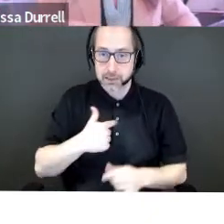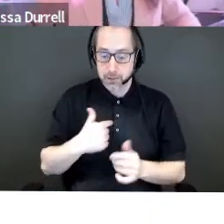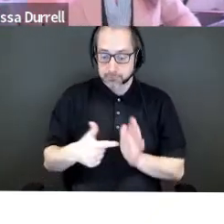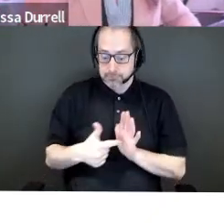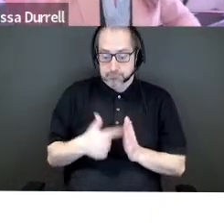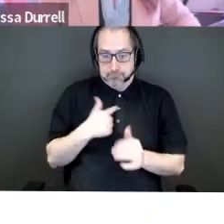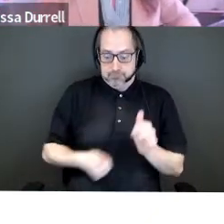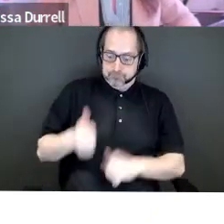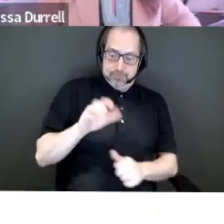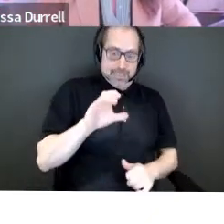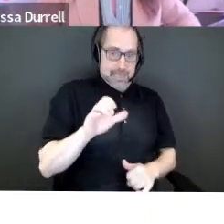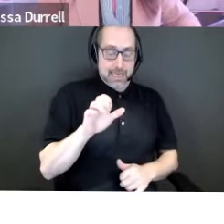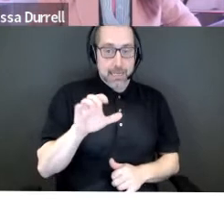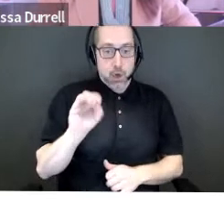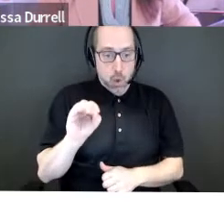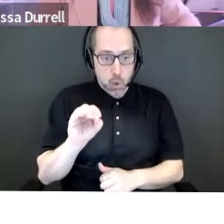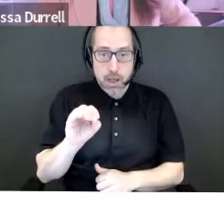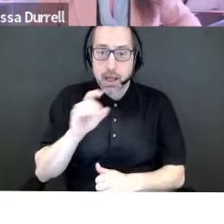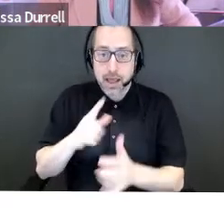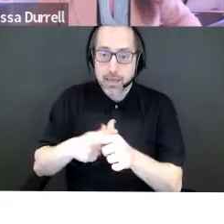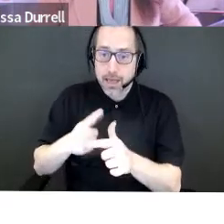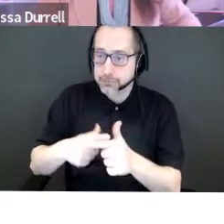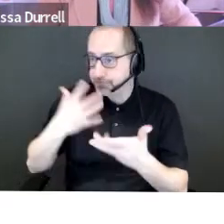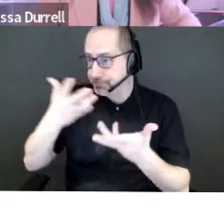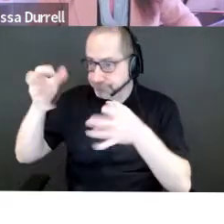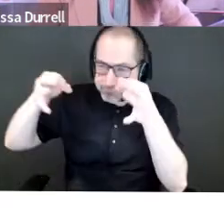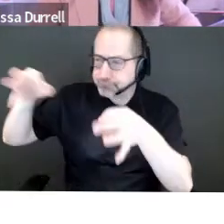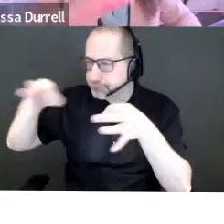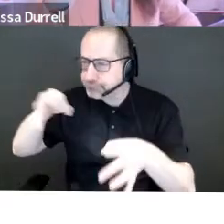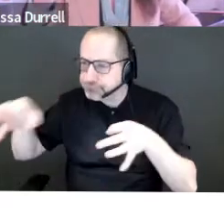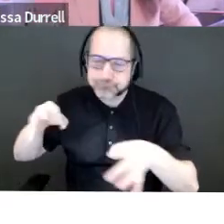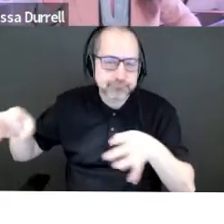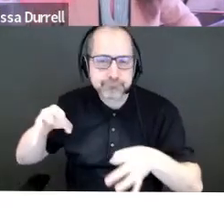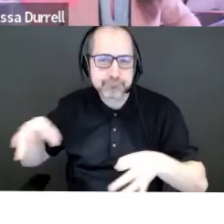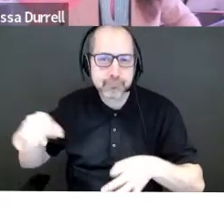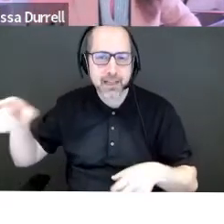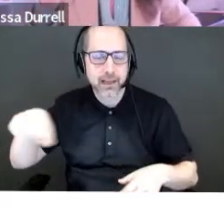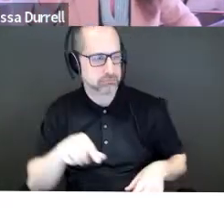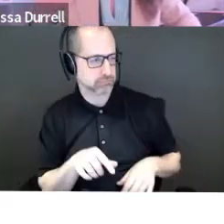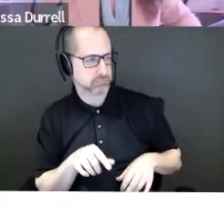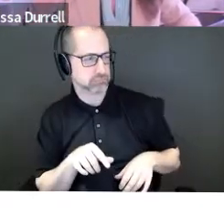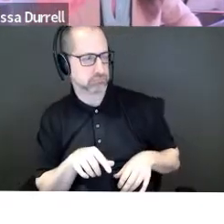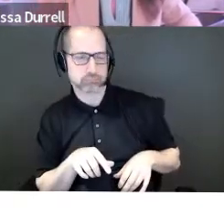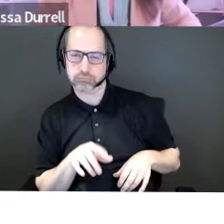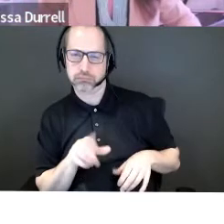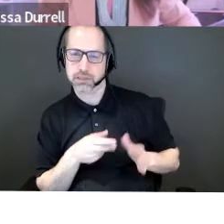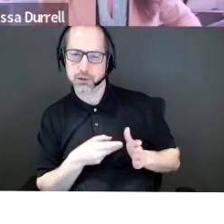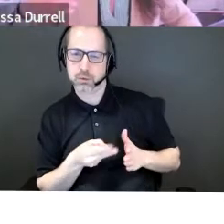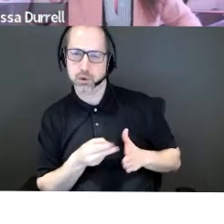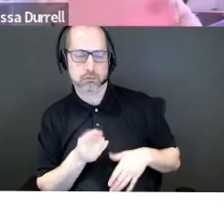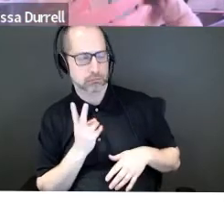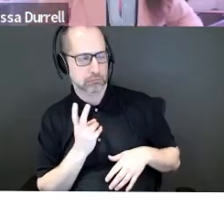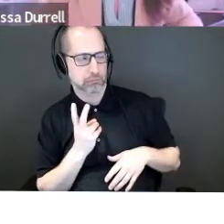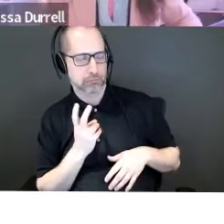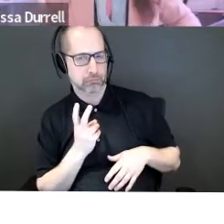sort of, you know, talking about things that people are like, I'm not sure if that's true, right, we never want them to doubt the information that you're giving